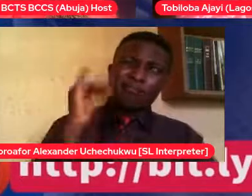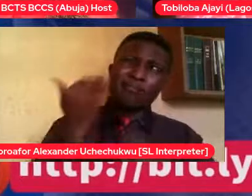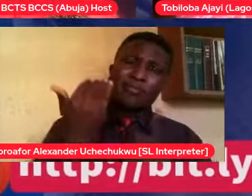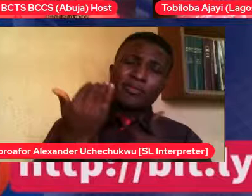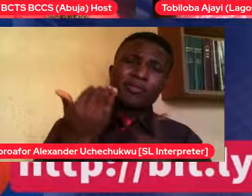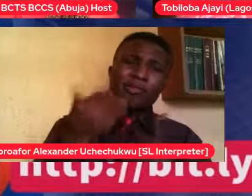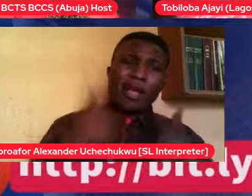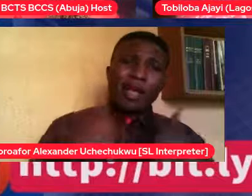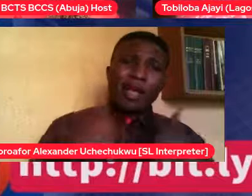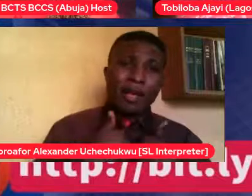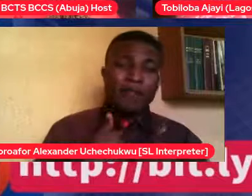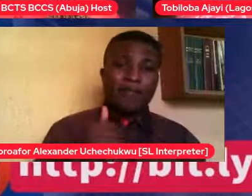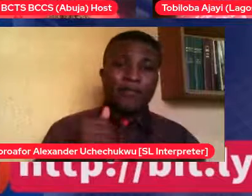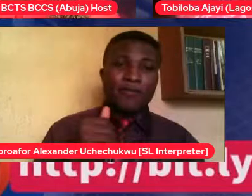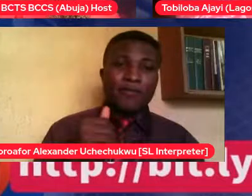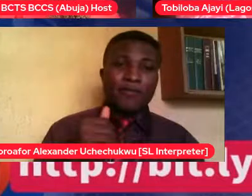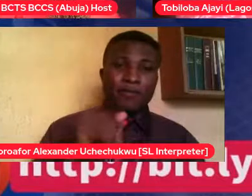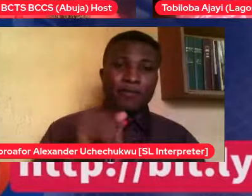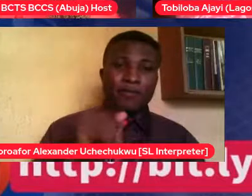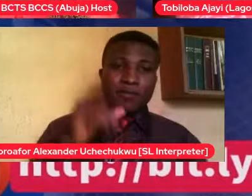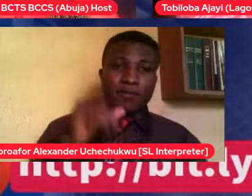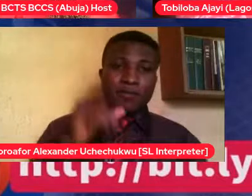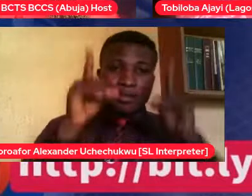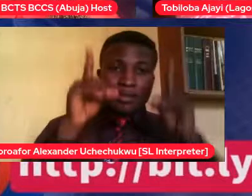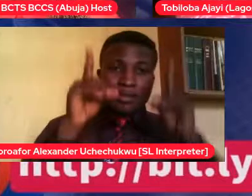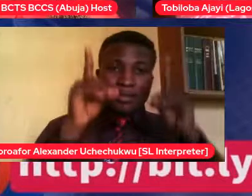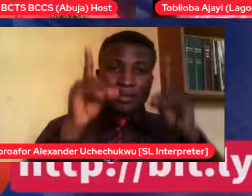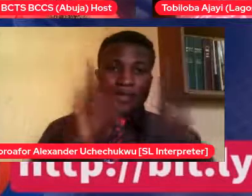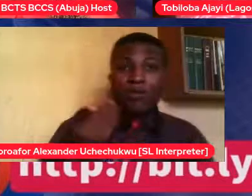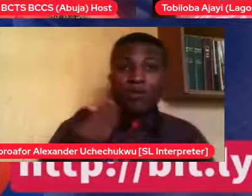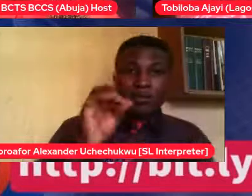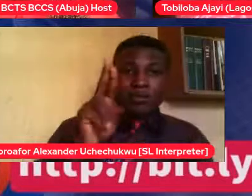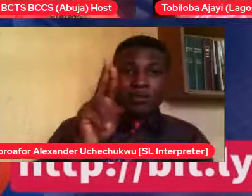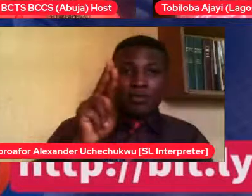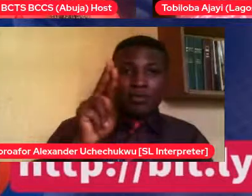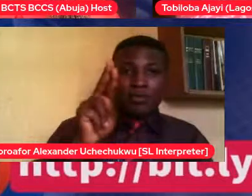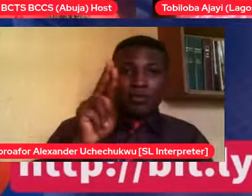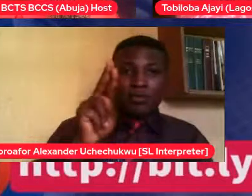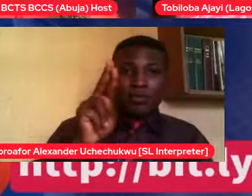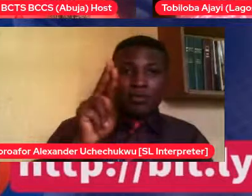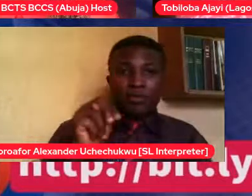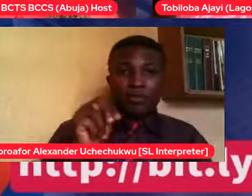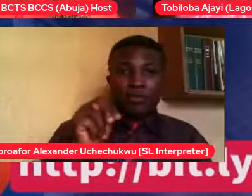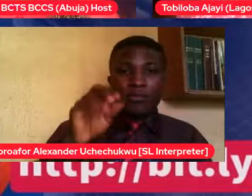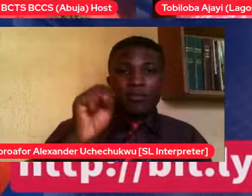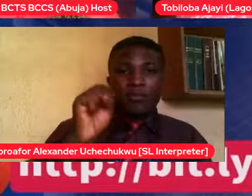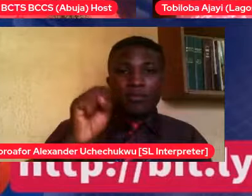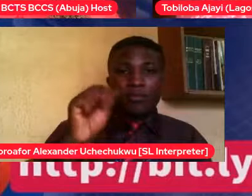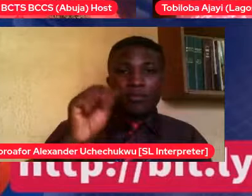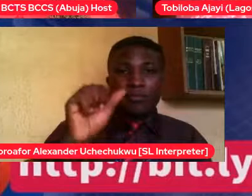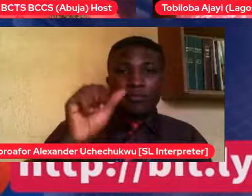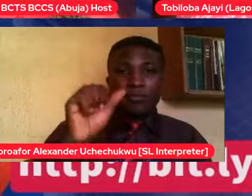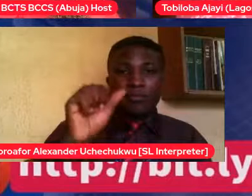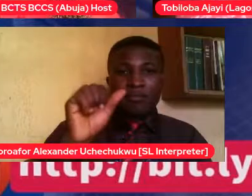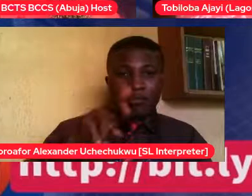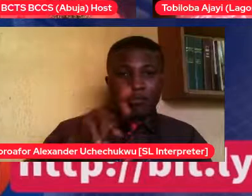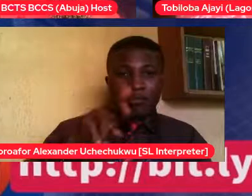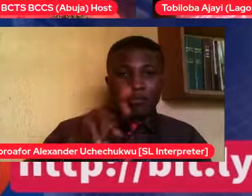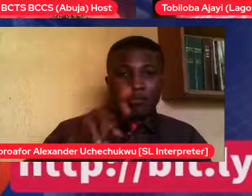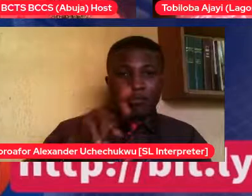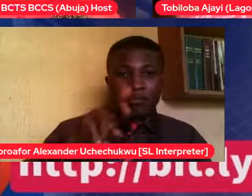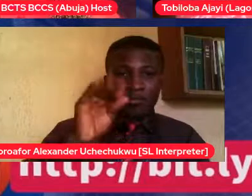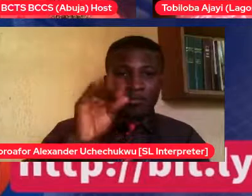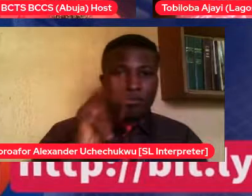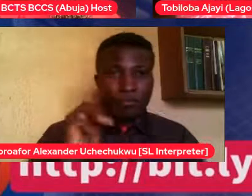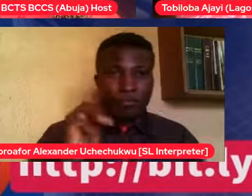children with autism and Down syndrome. Like an orphanage setting. So there was one time one of the teenagers